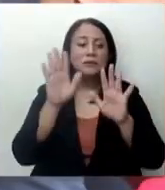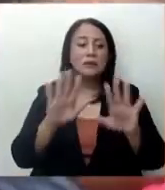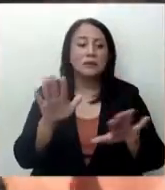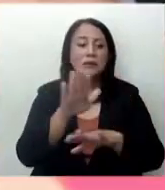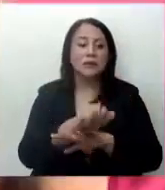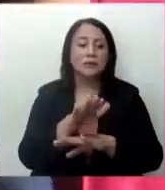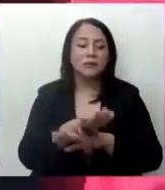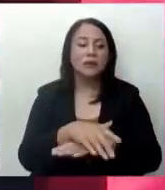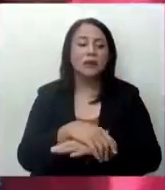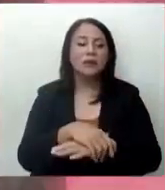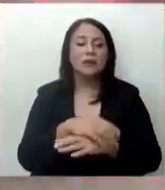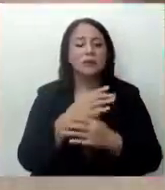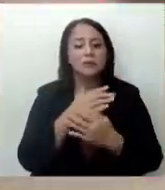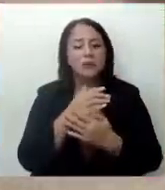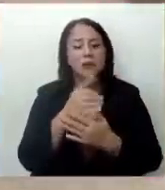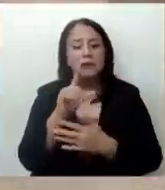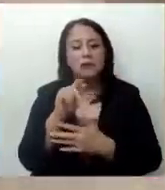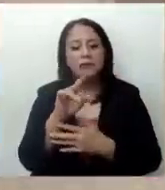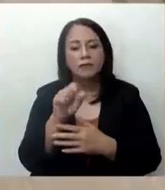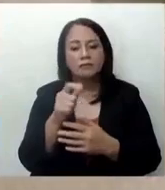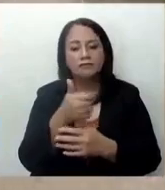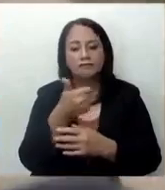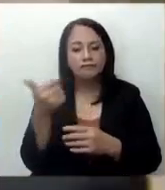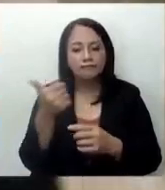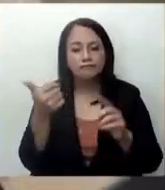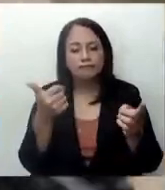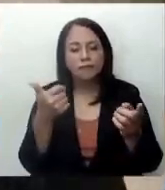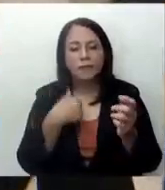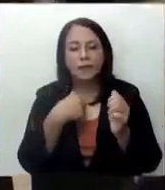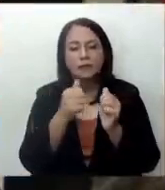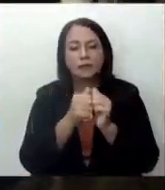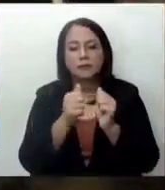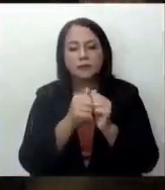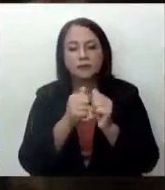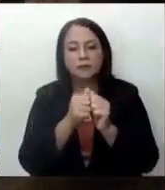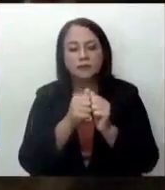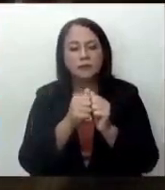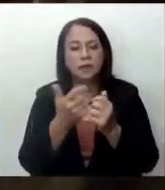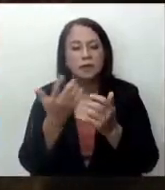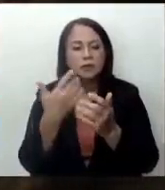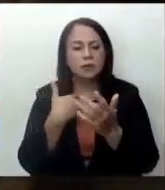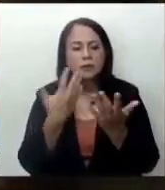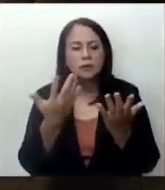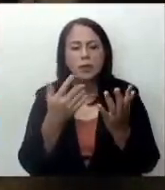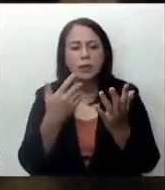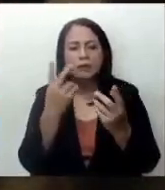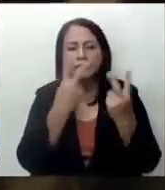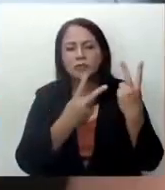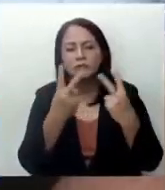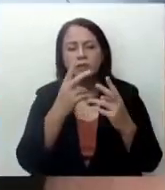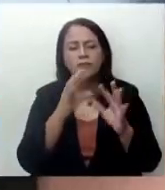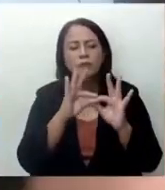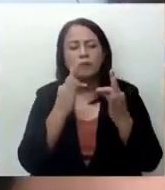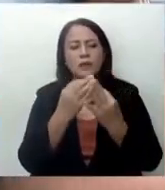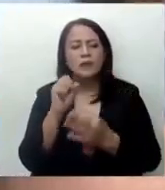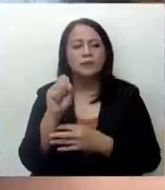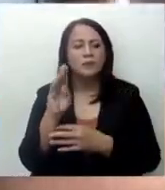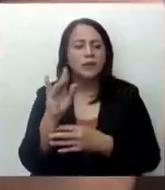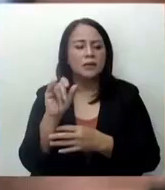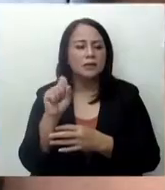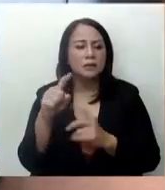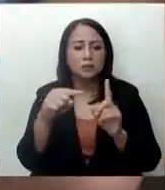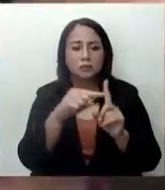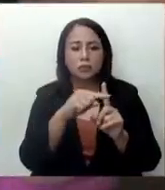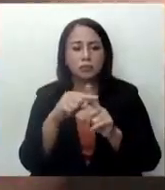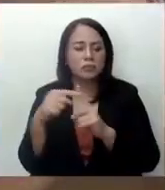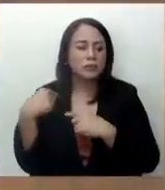Lovely and the other witnesses boarded an army truck accompanied by soldiers. They have not visited their loved ones in the SBSI cemetery ever